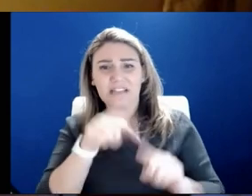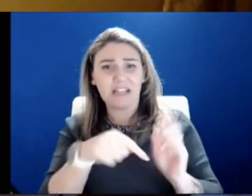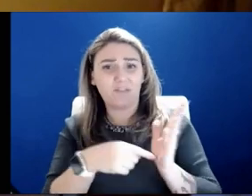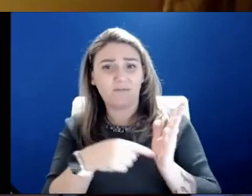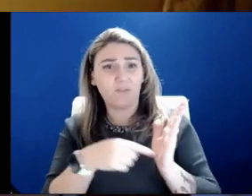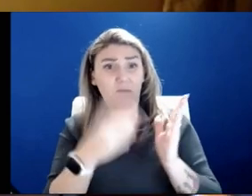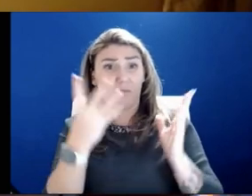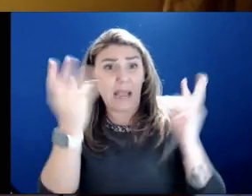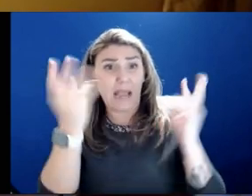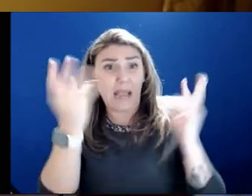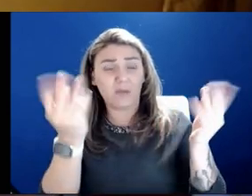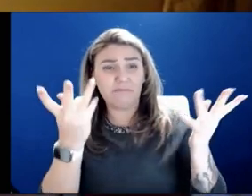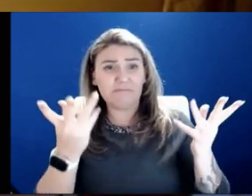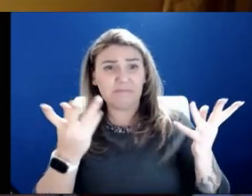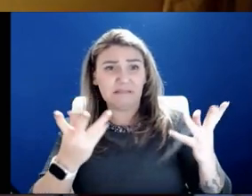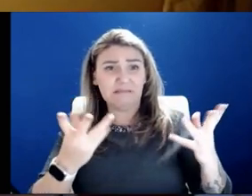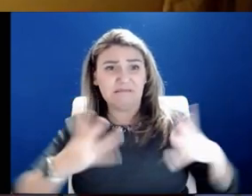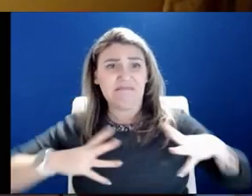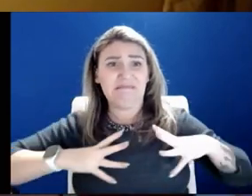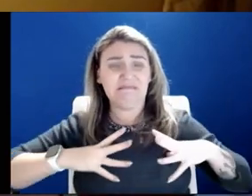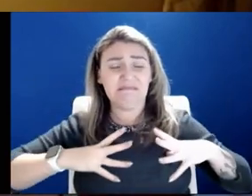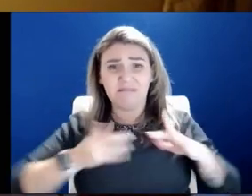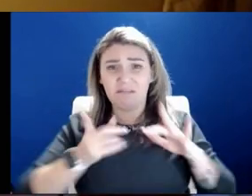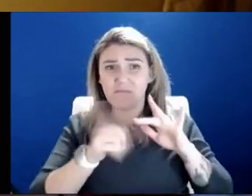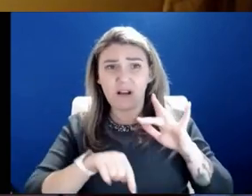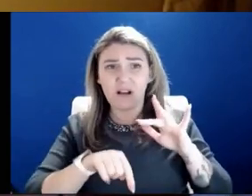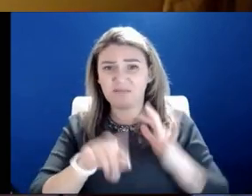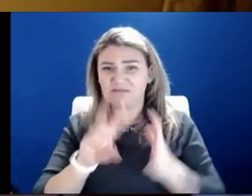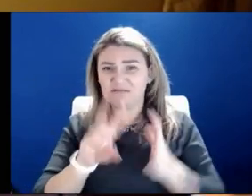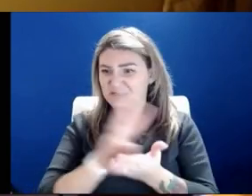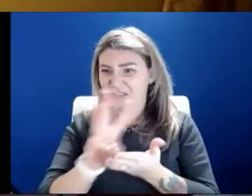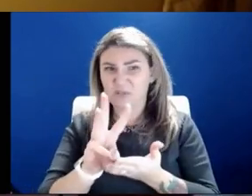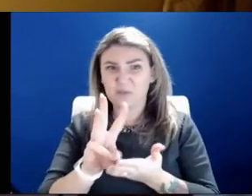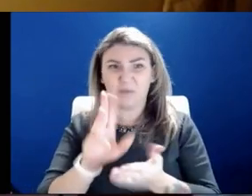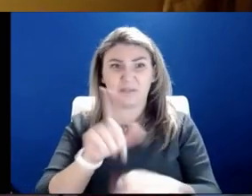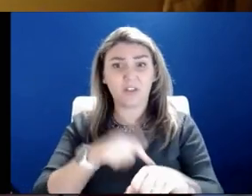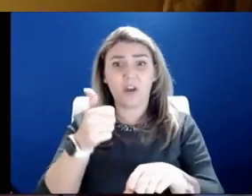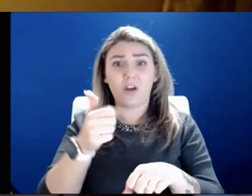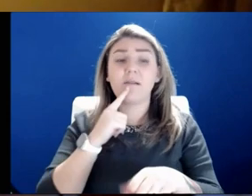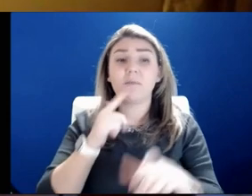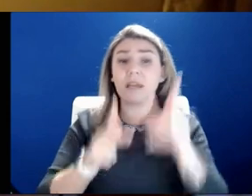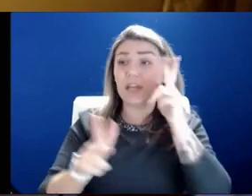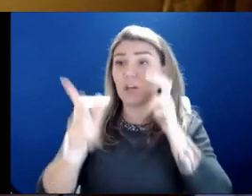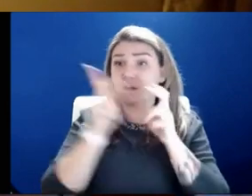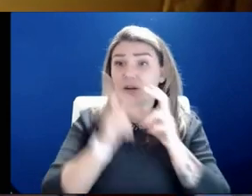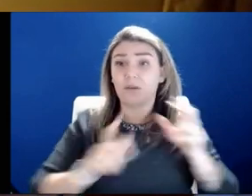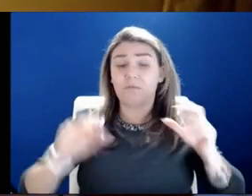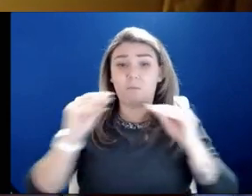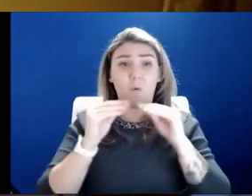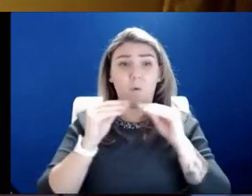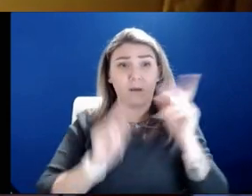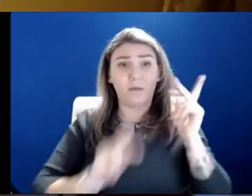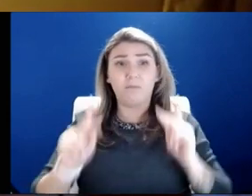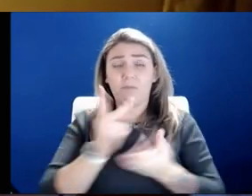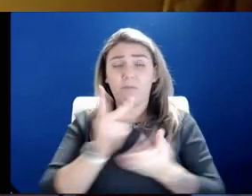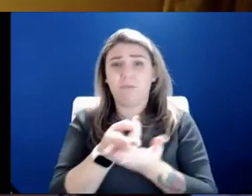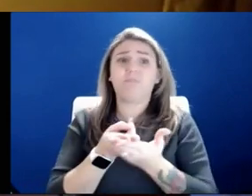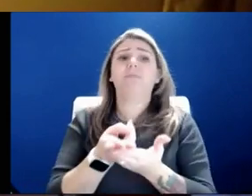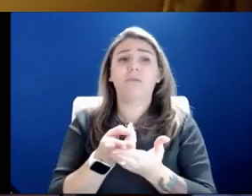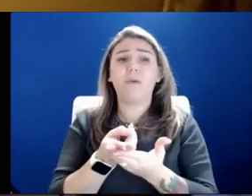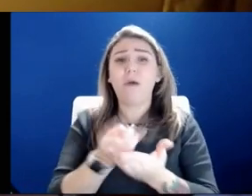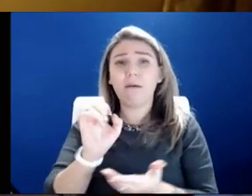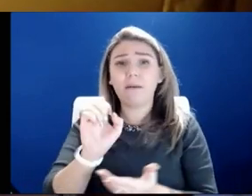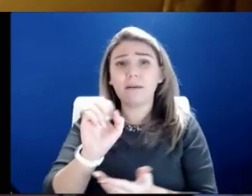for six weeks or longer. And I'm seeing more of these stories of people laid up in an ICU. And I said, you know,